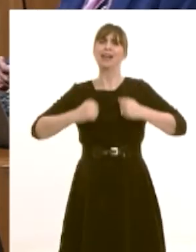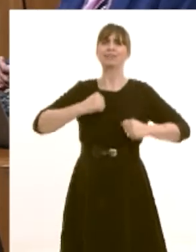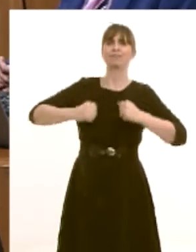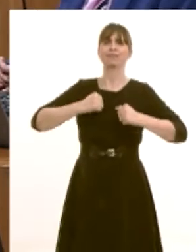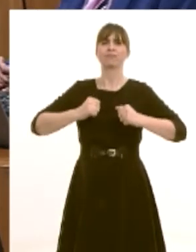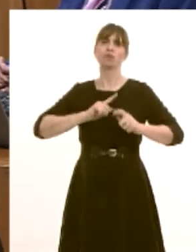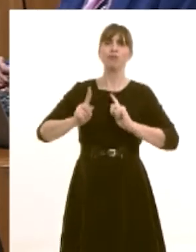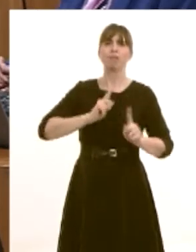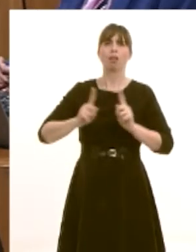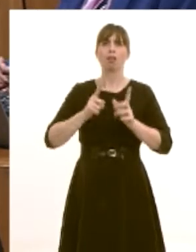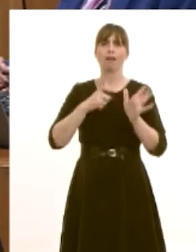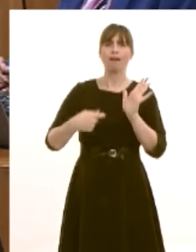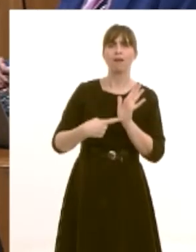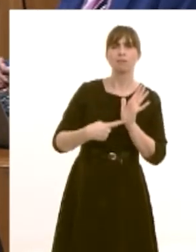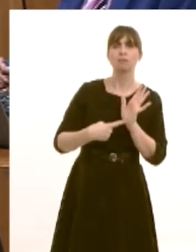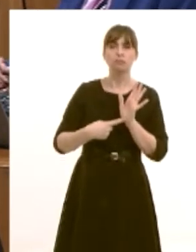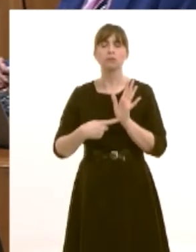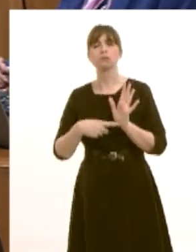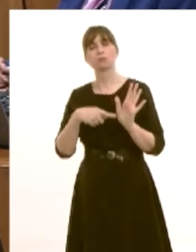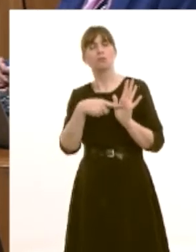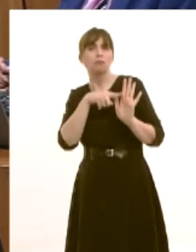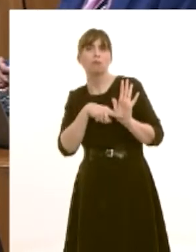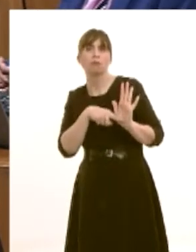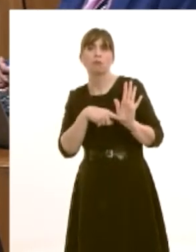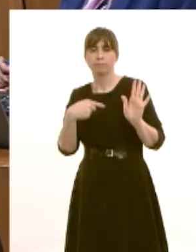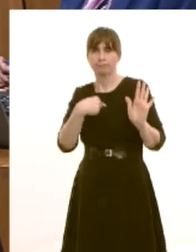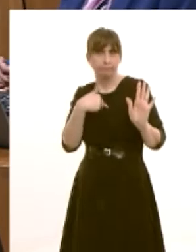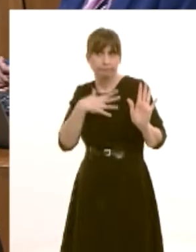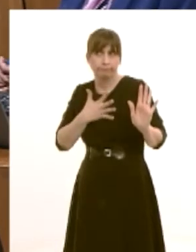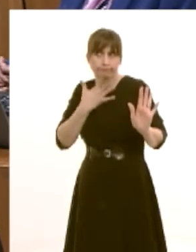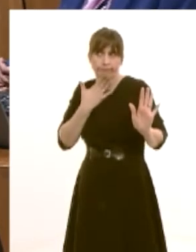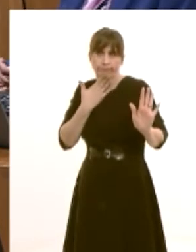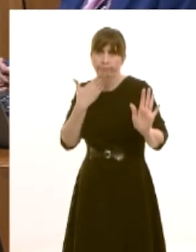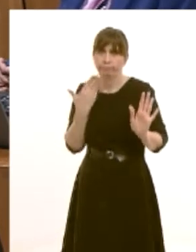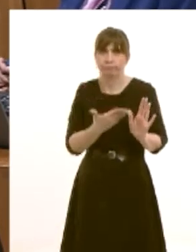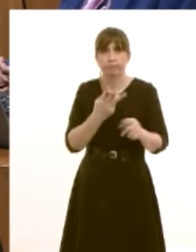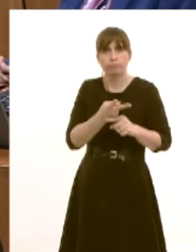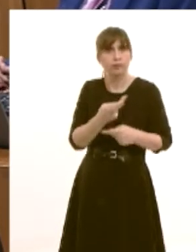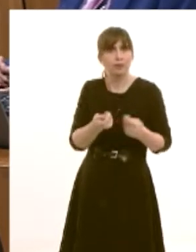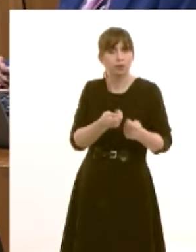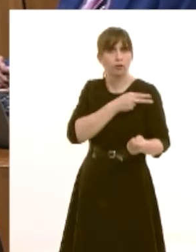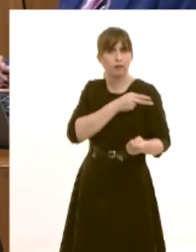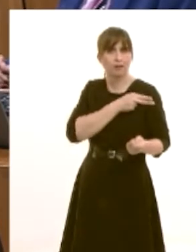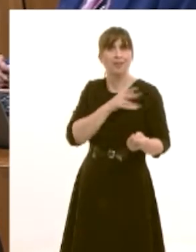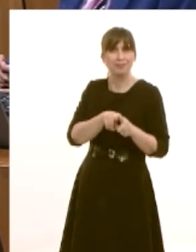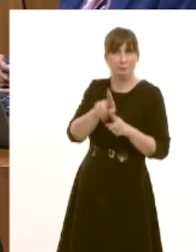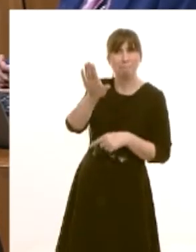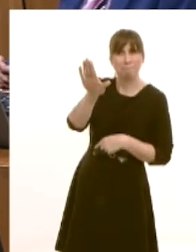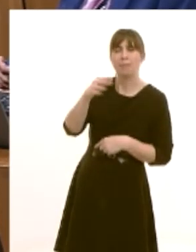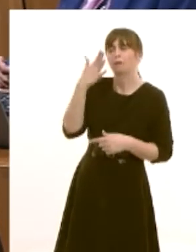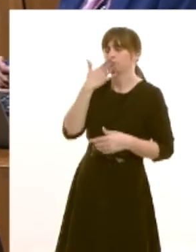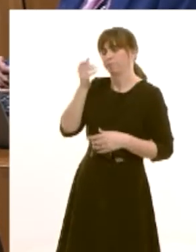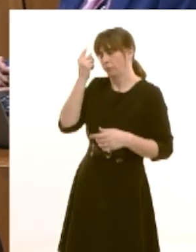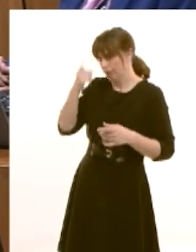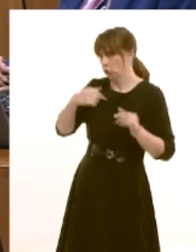of course the contingency that is built in it will be remiss me not to offer my thanks to the presiding officer as well i'm aware that i haven't done